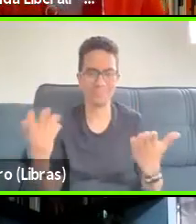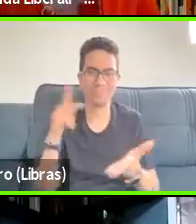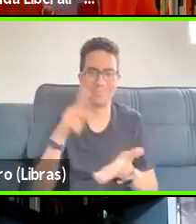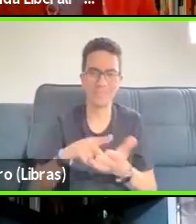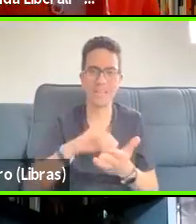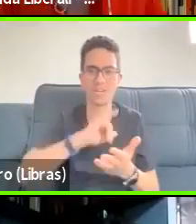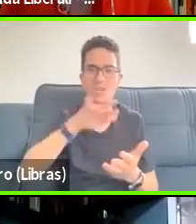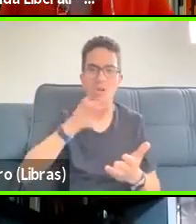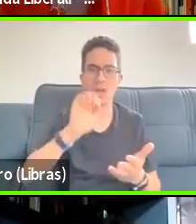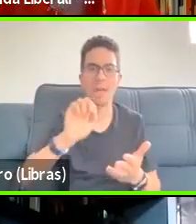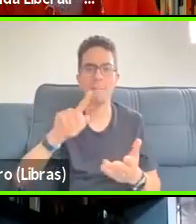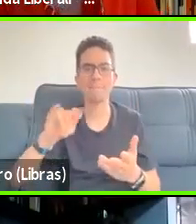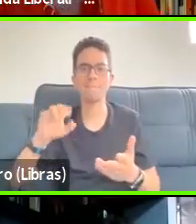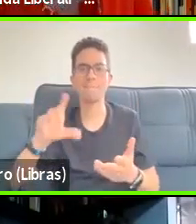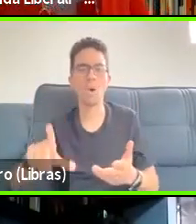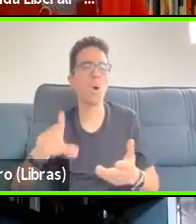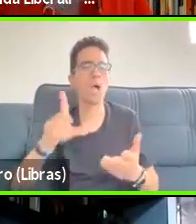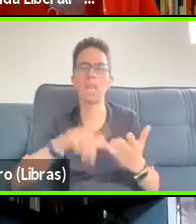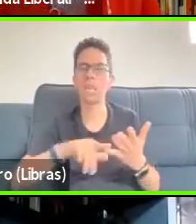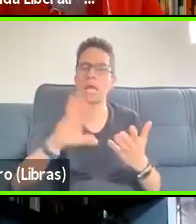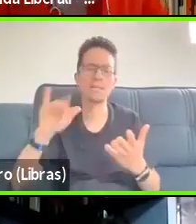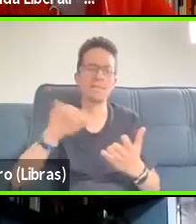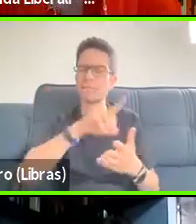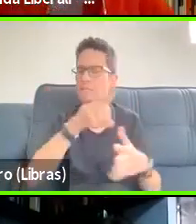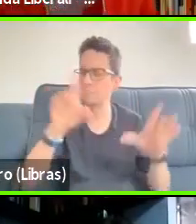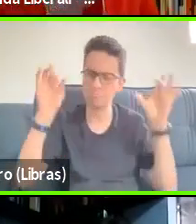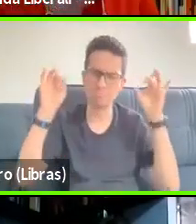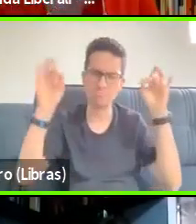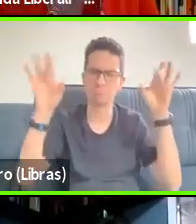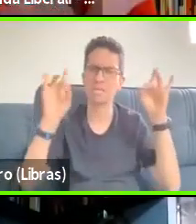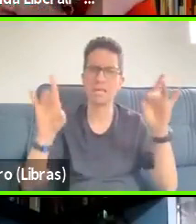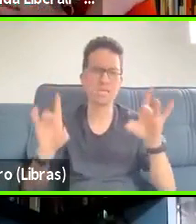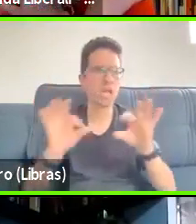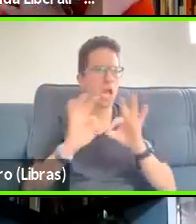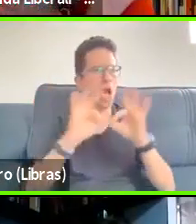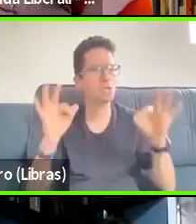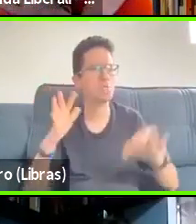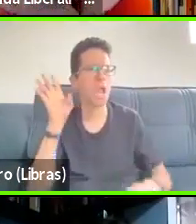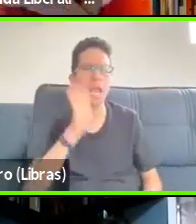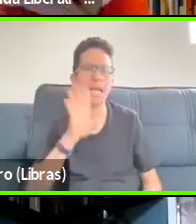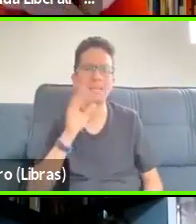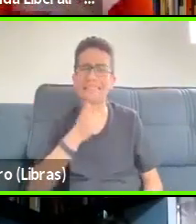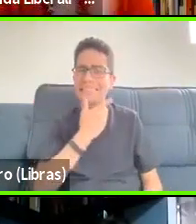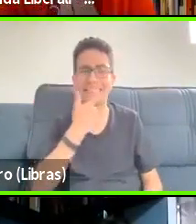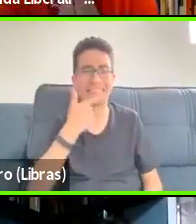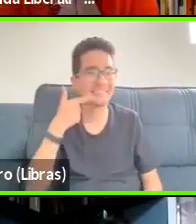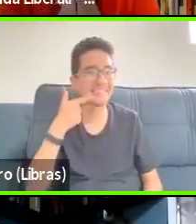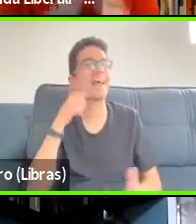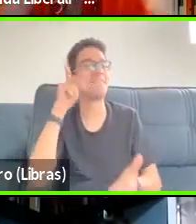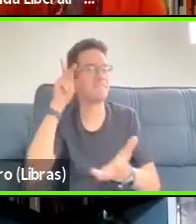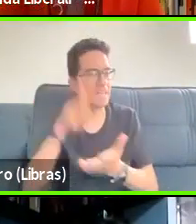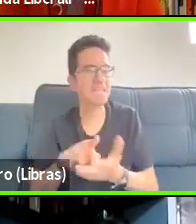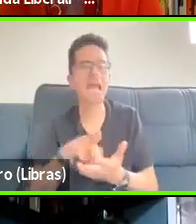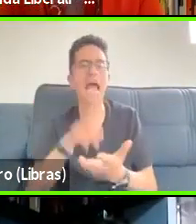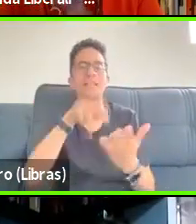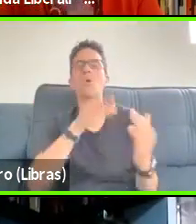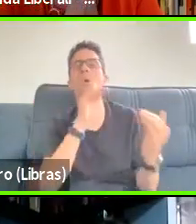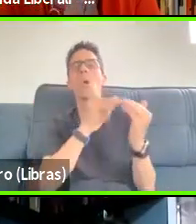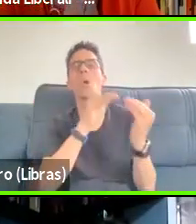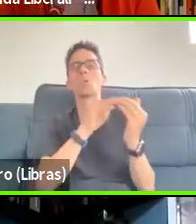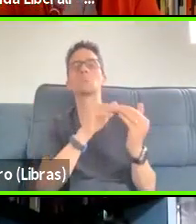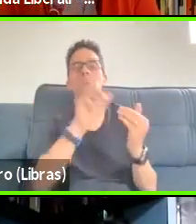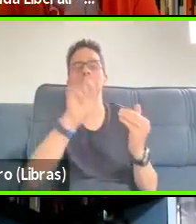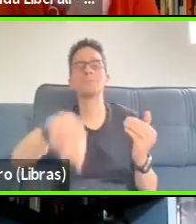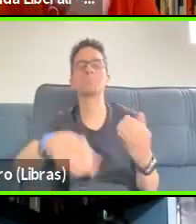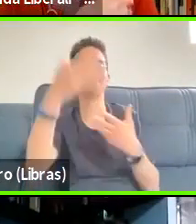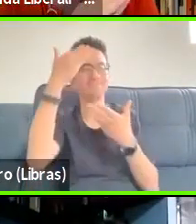great and you were very nice and sweet and, and she's right. It's great to be with you. It was a pleasure. I'm sure they are